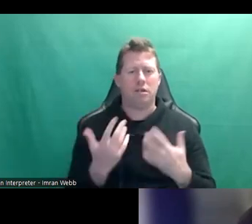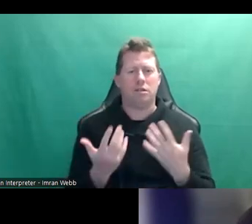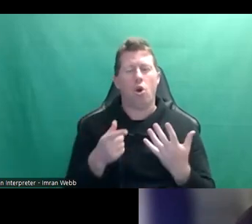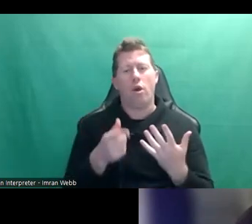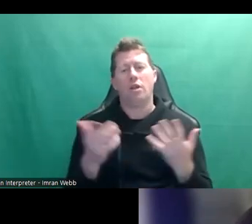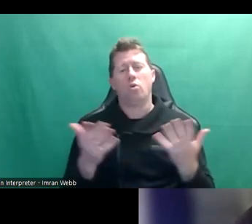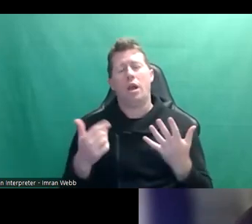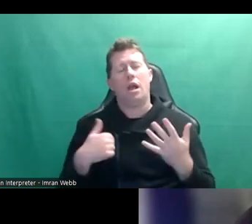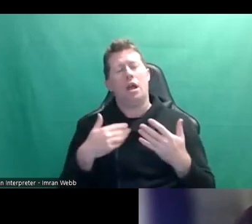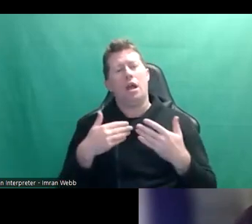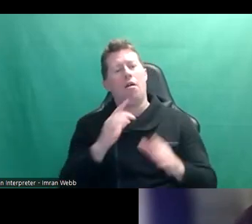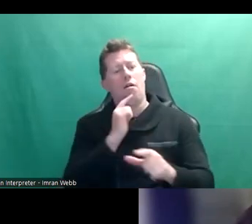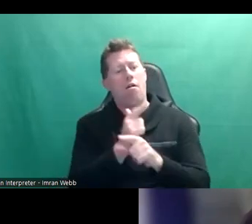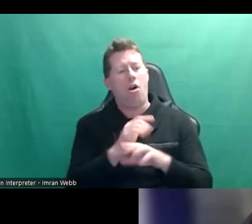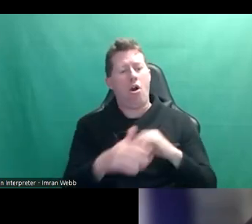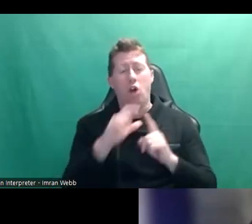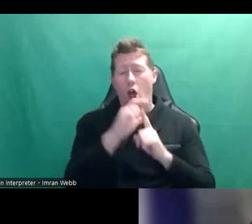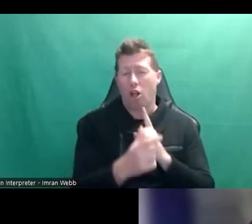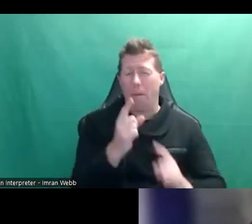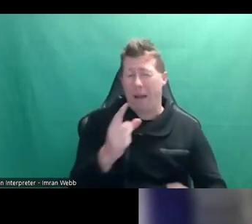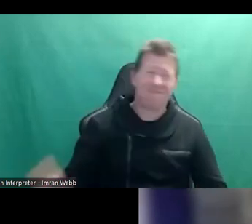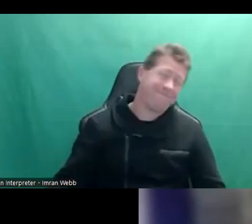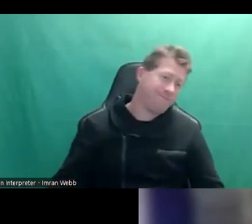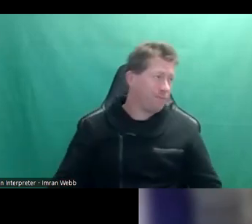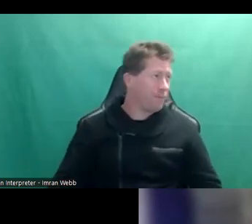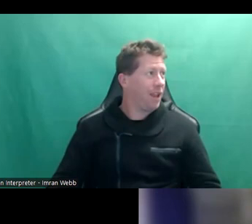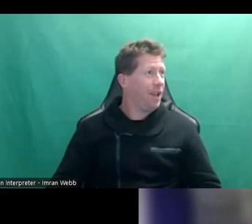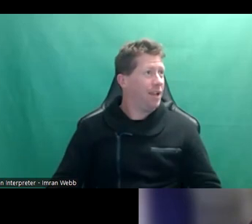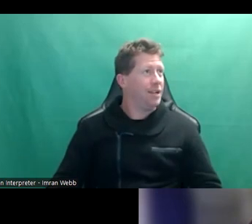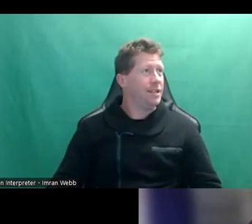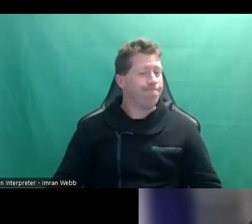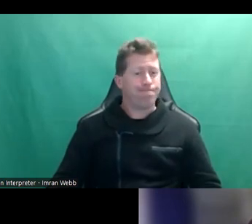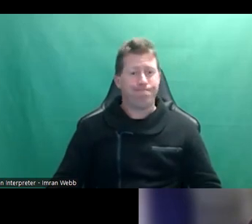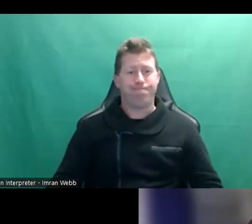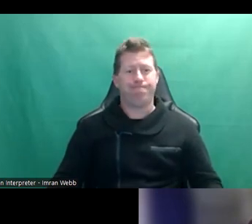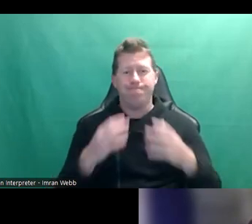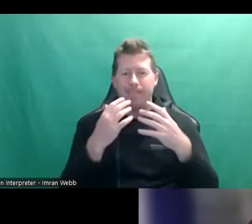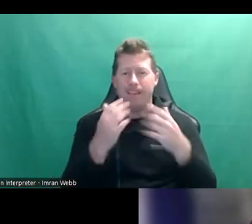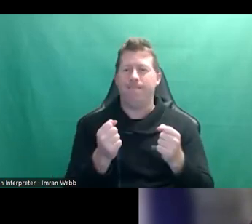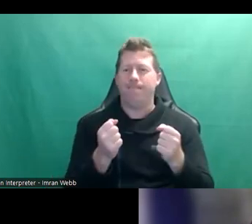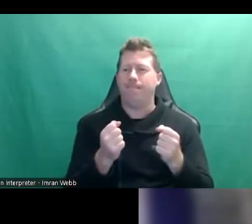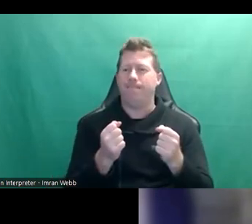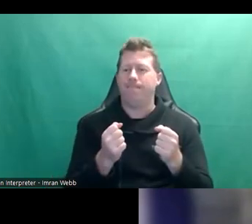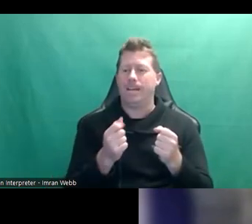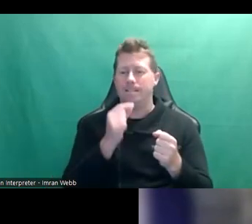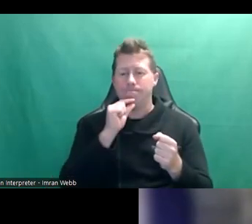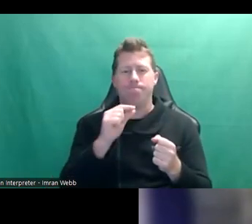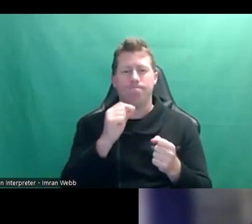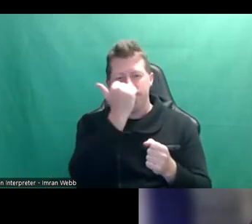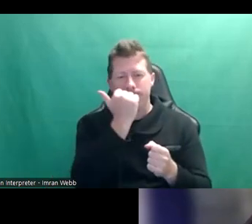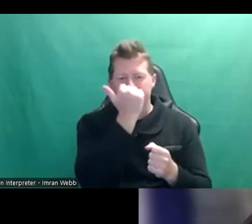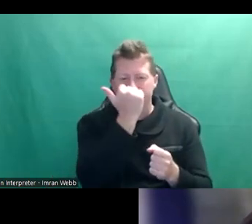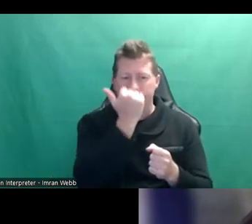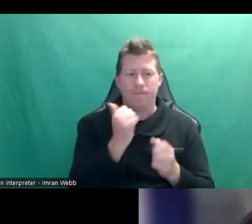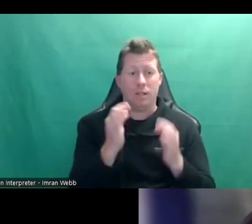thoughts about culture, but I think it plays out in, in very nuanced ways. Um, particularly in